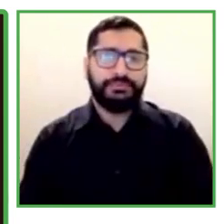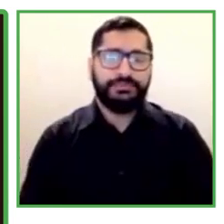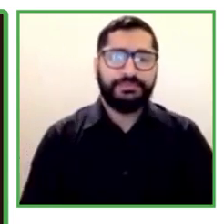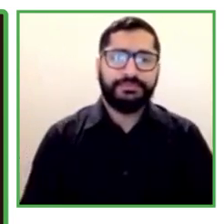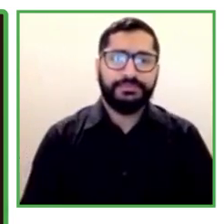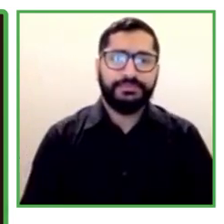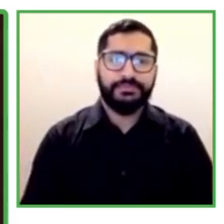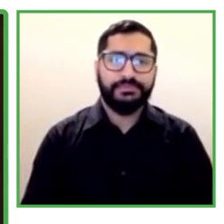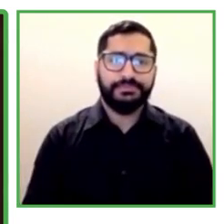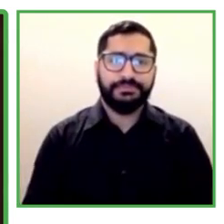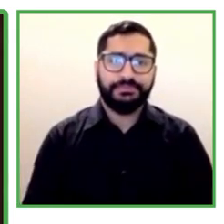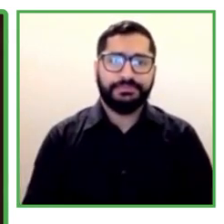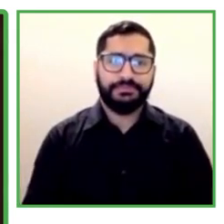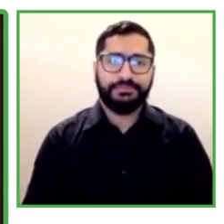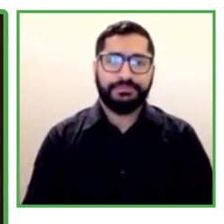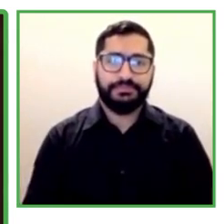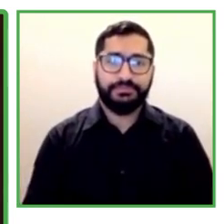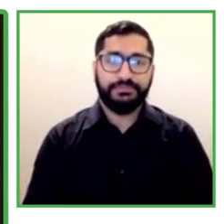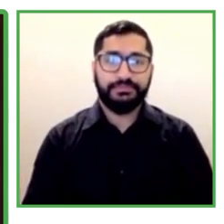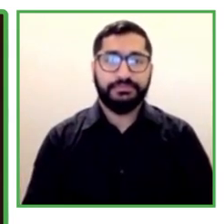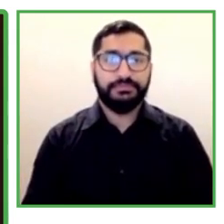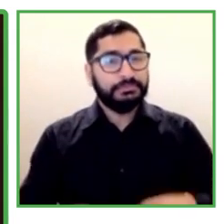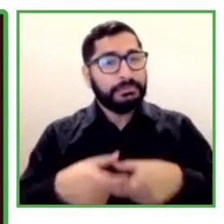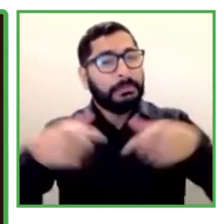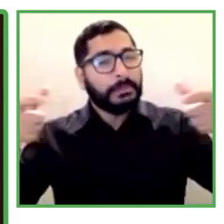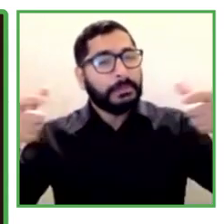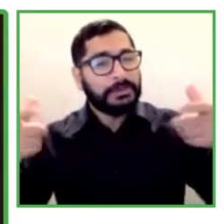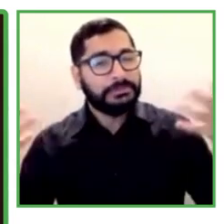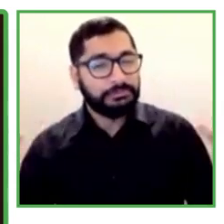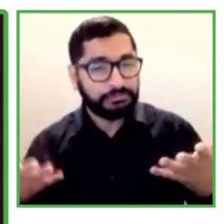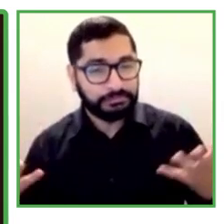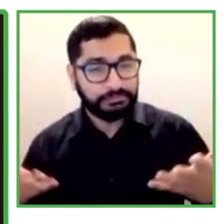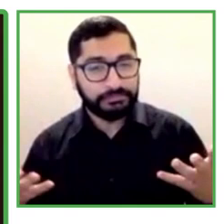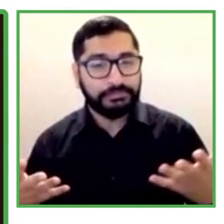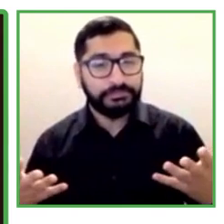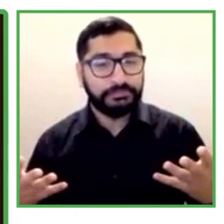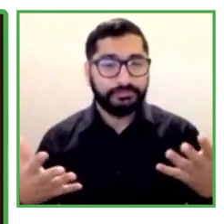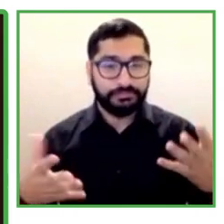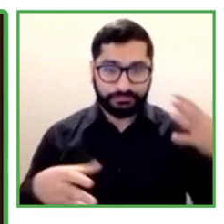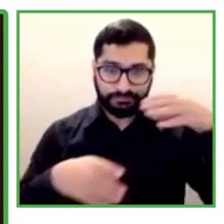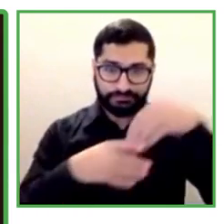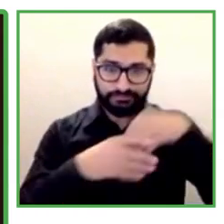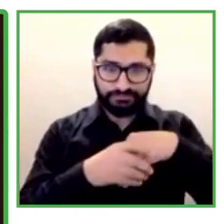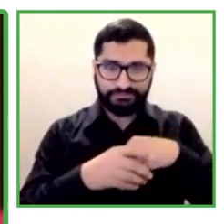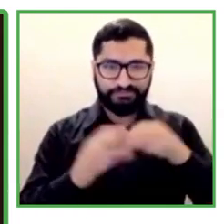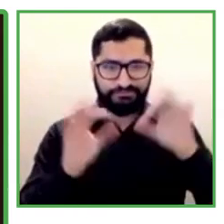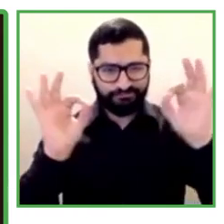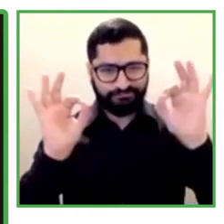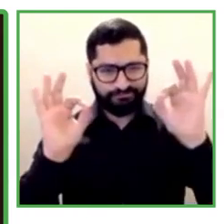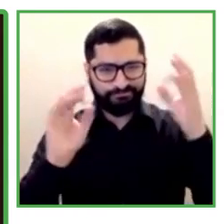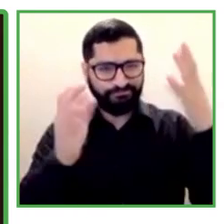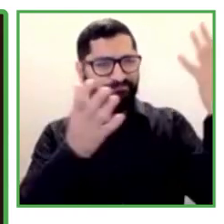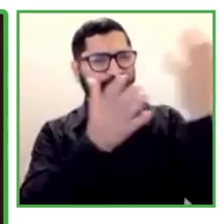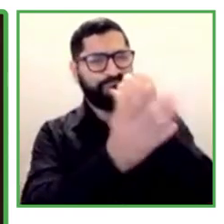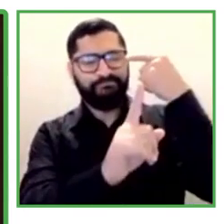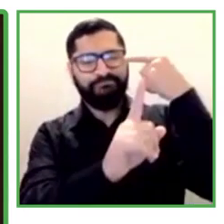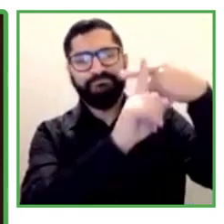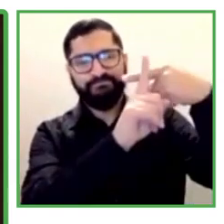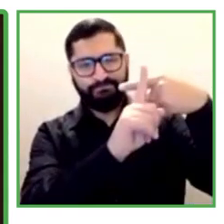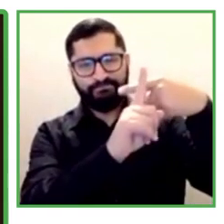I'm very interested to listen more. So, Katia, welcome. And it's your word now.